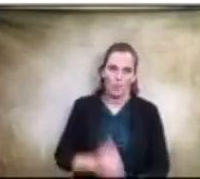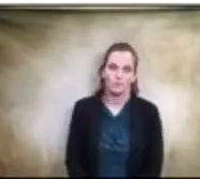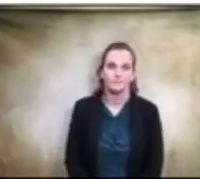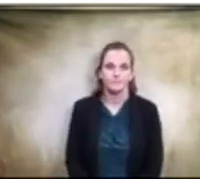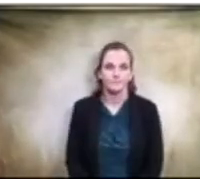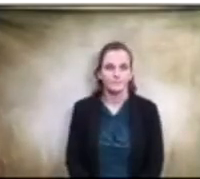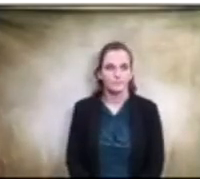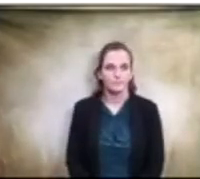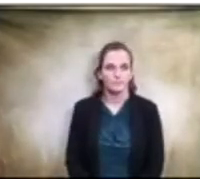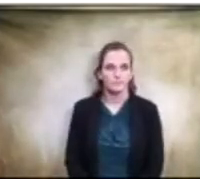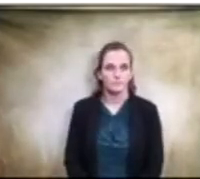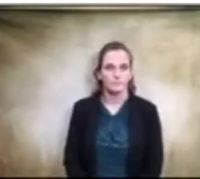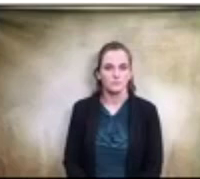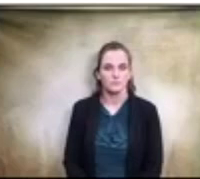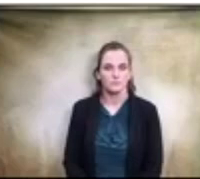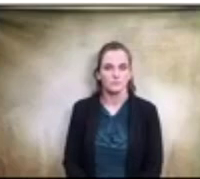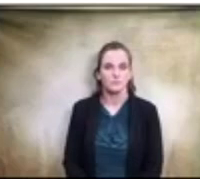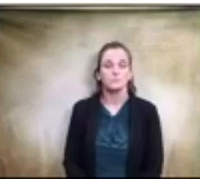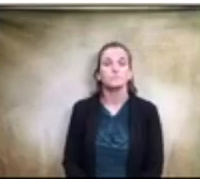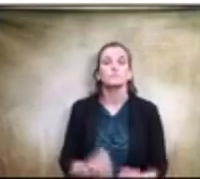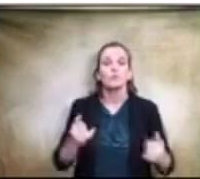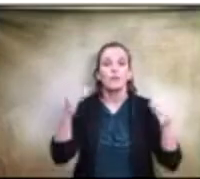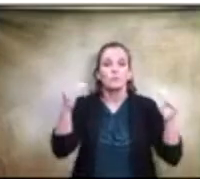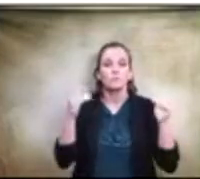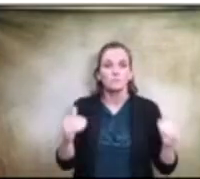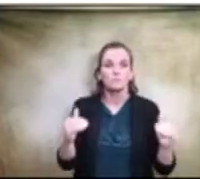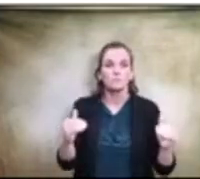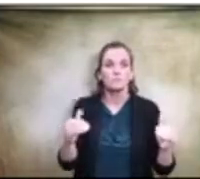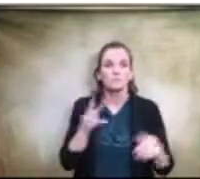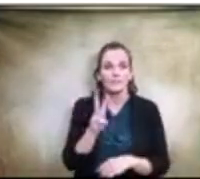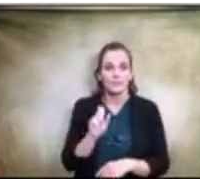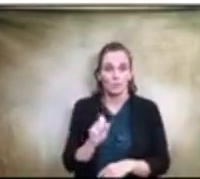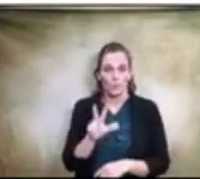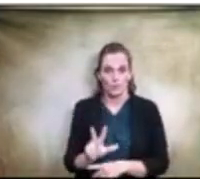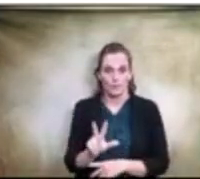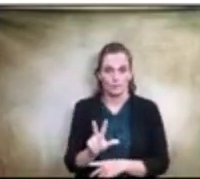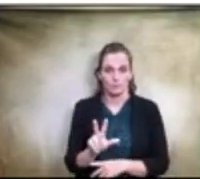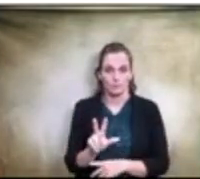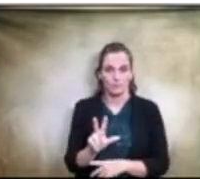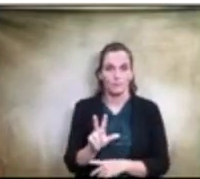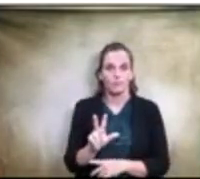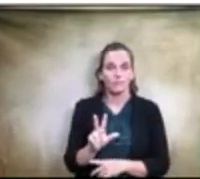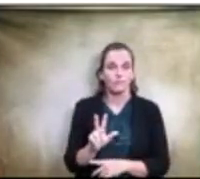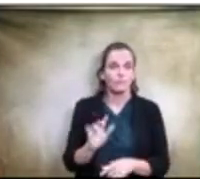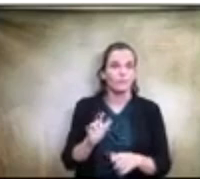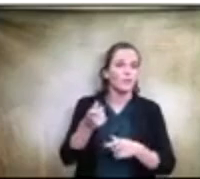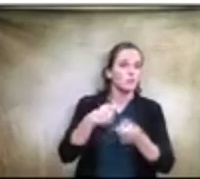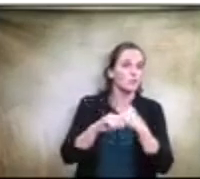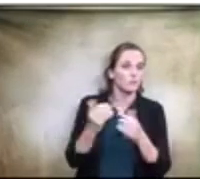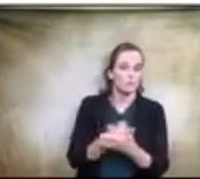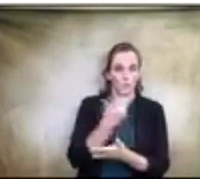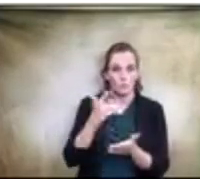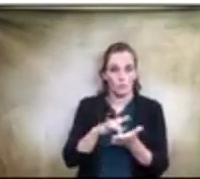Okay, we'll now move to 6.3, change new middle school to new K